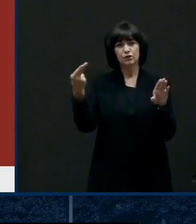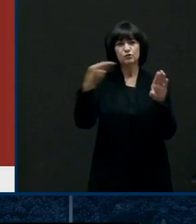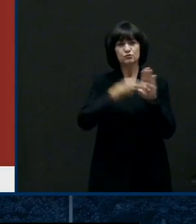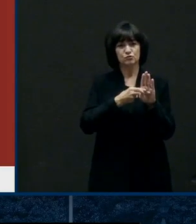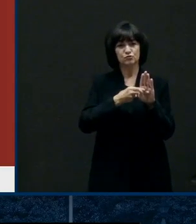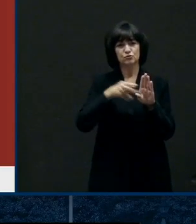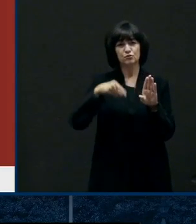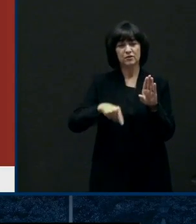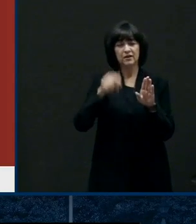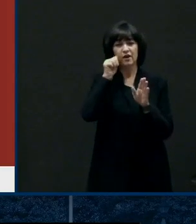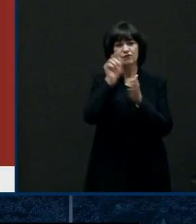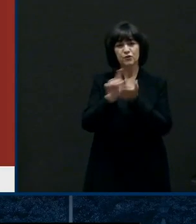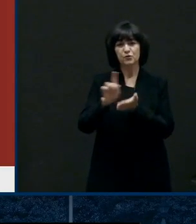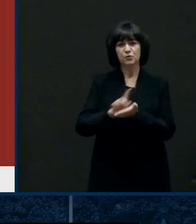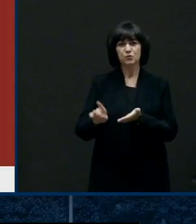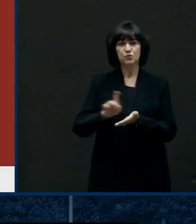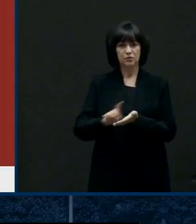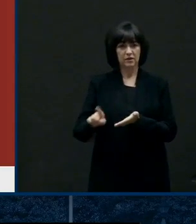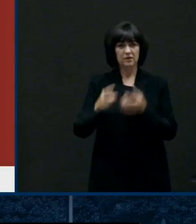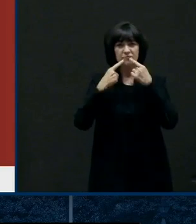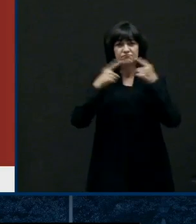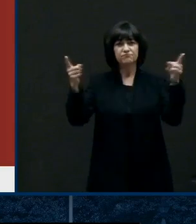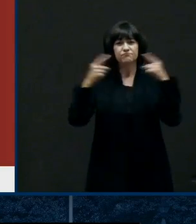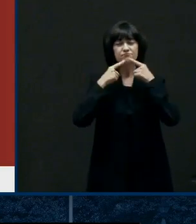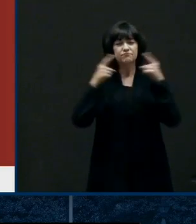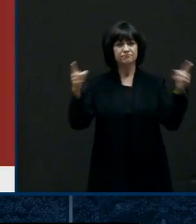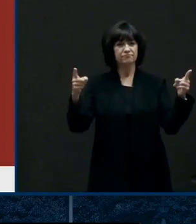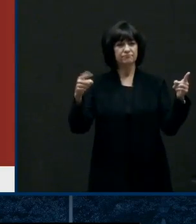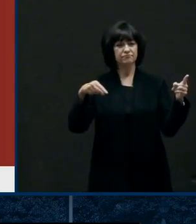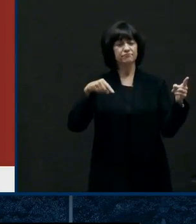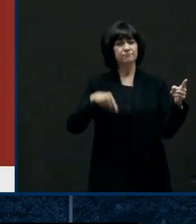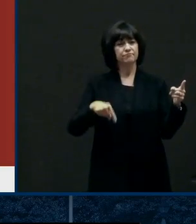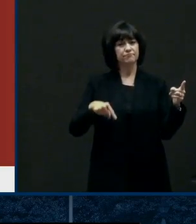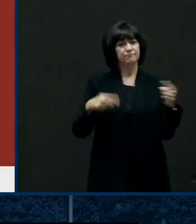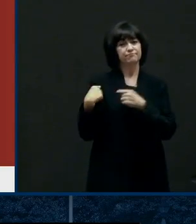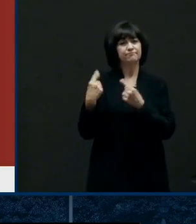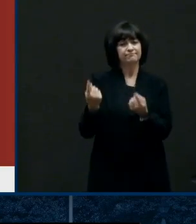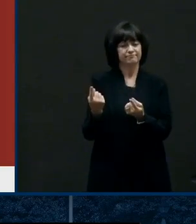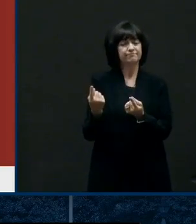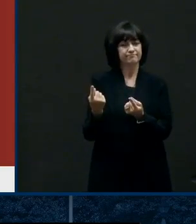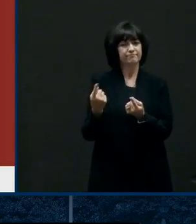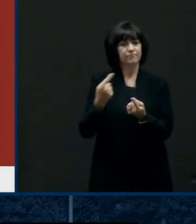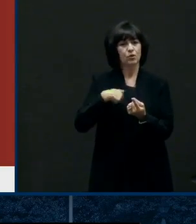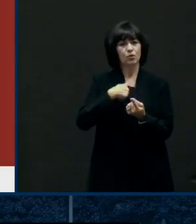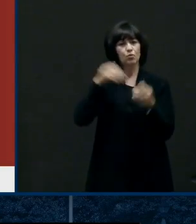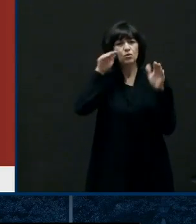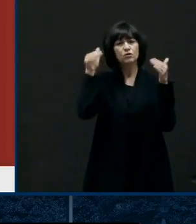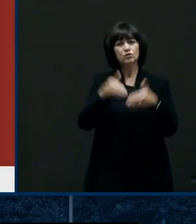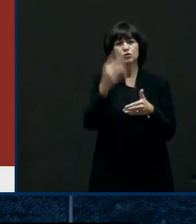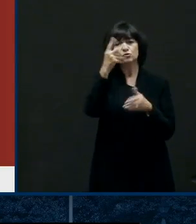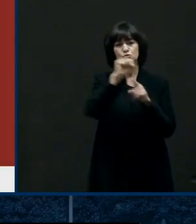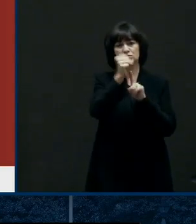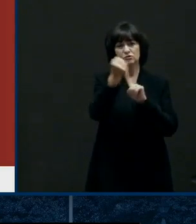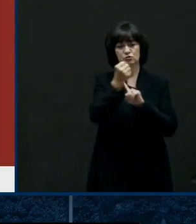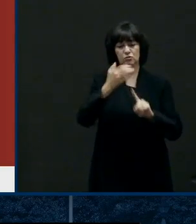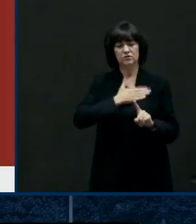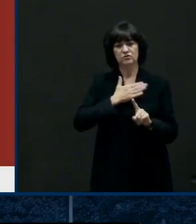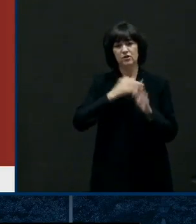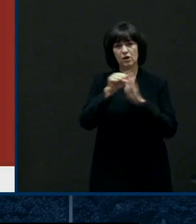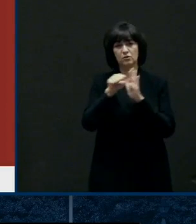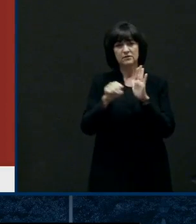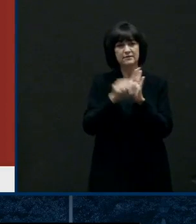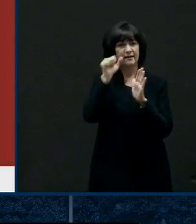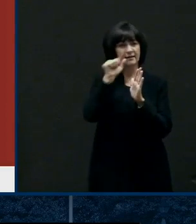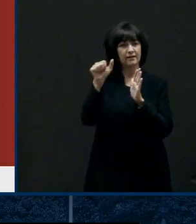-19. This past week we've been concentrated on two situations in our state, the week-to-week